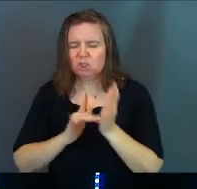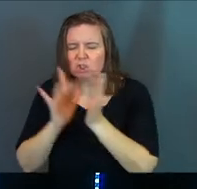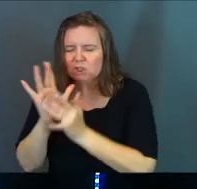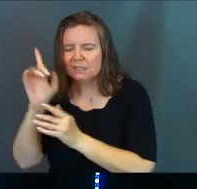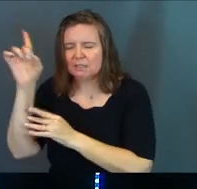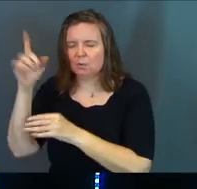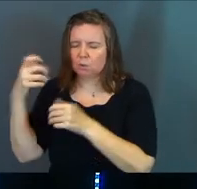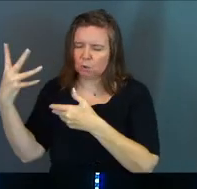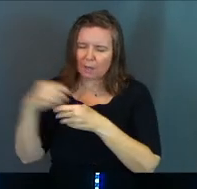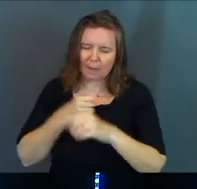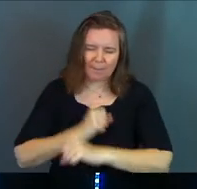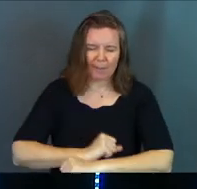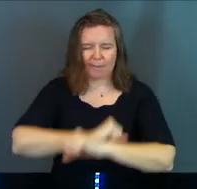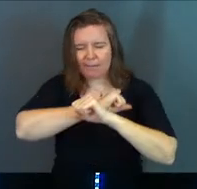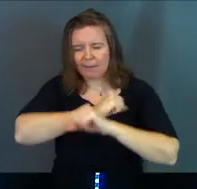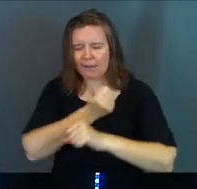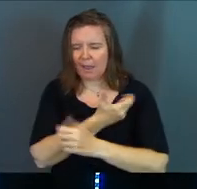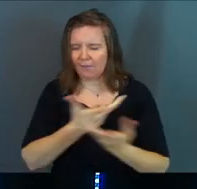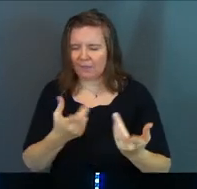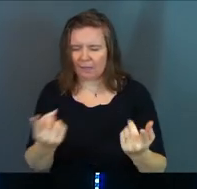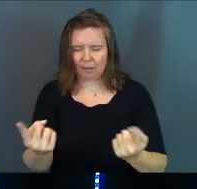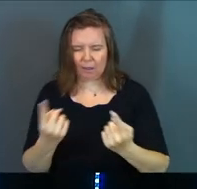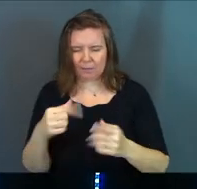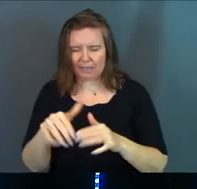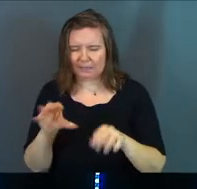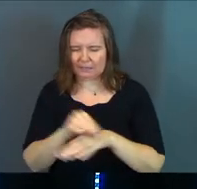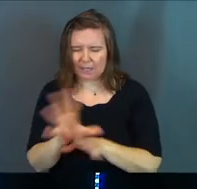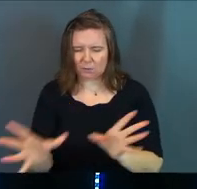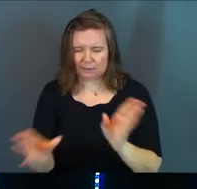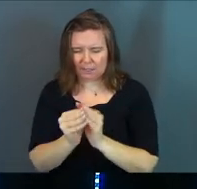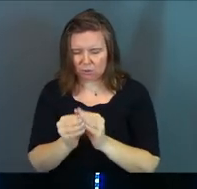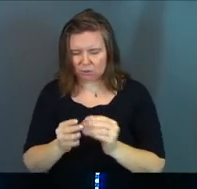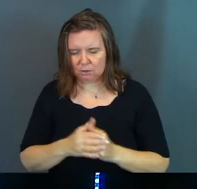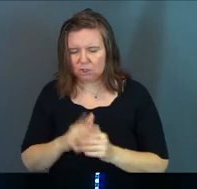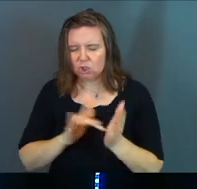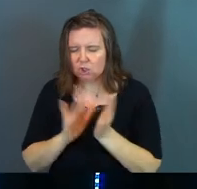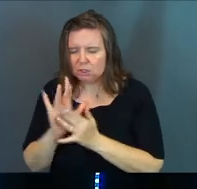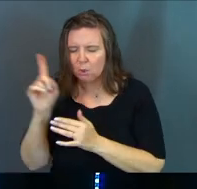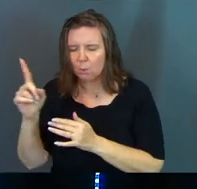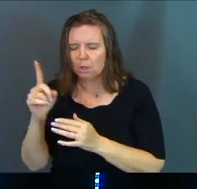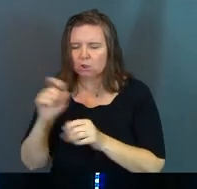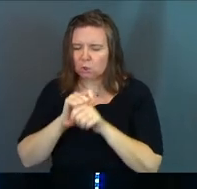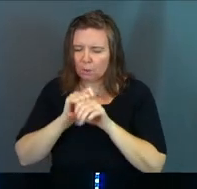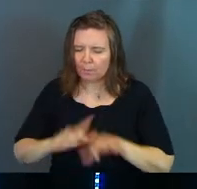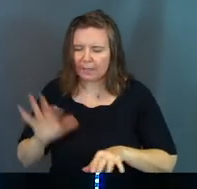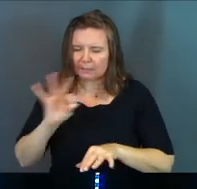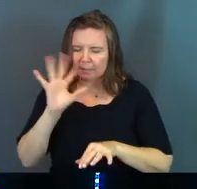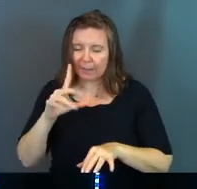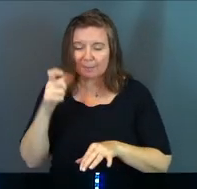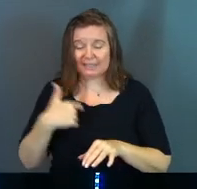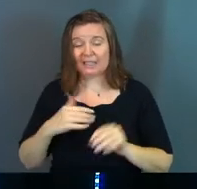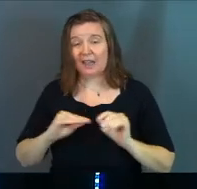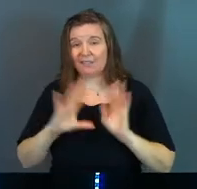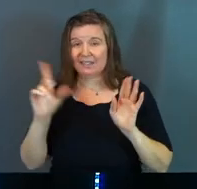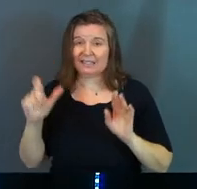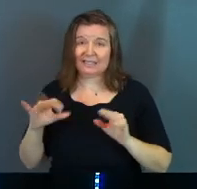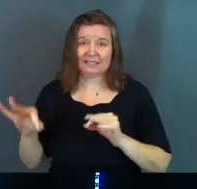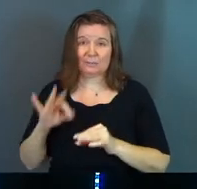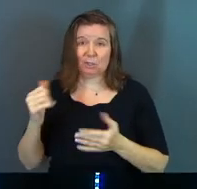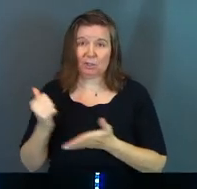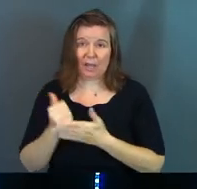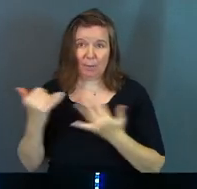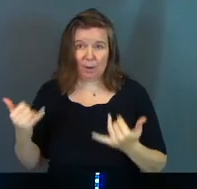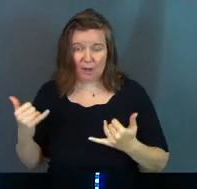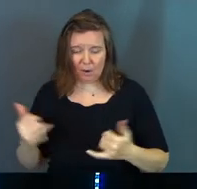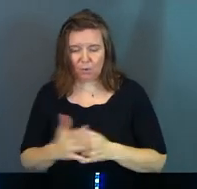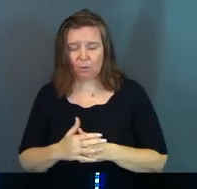Jesus, would you come against everything that's coming against this counseling session? Jesus, would you bless the pastor? Because he obviously needs spiritual